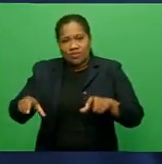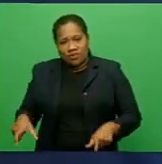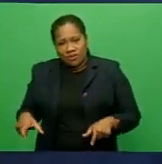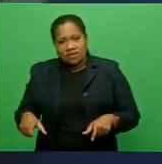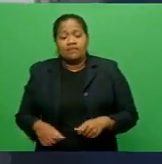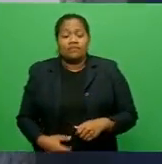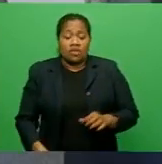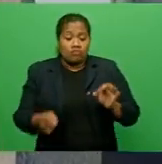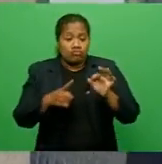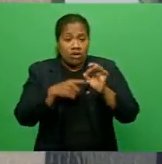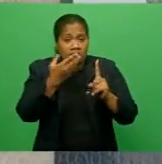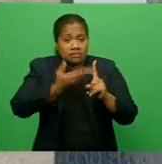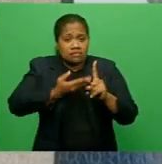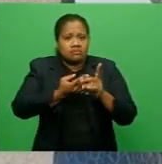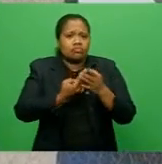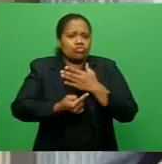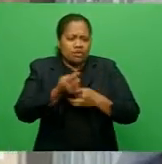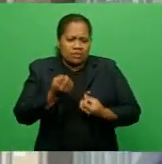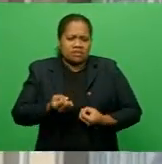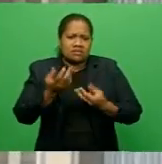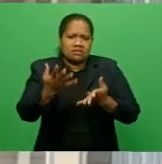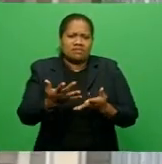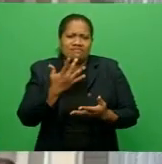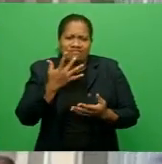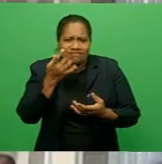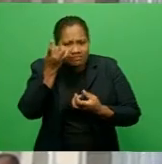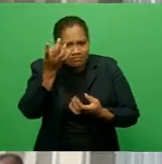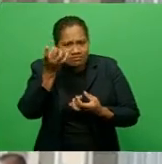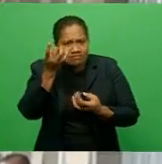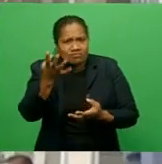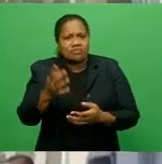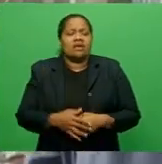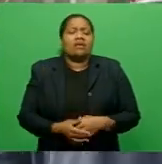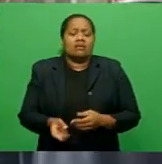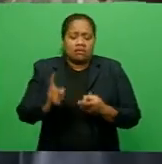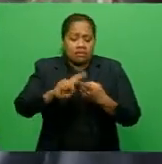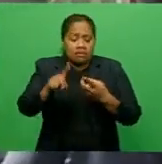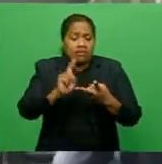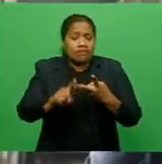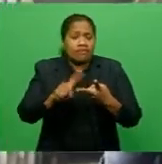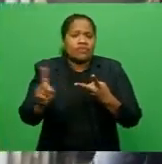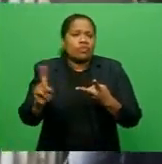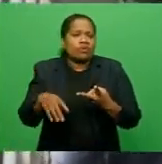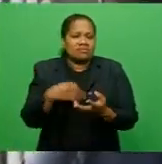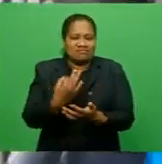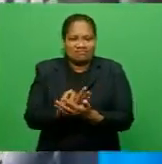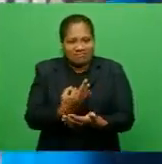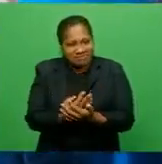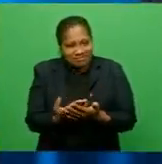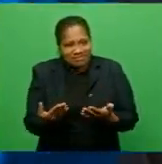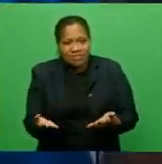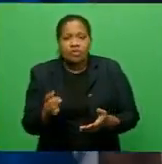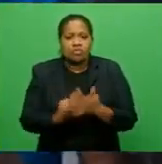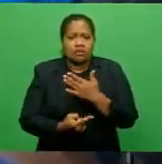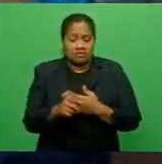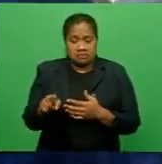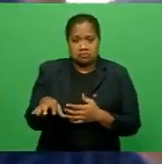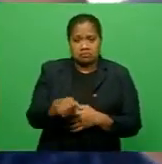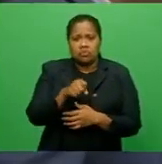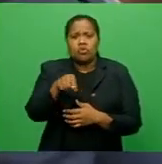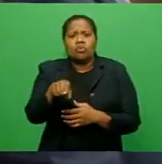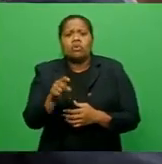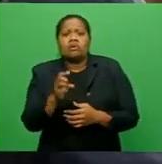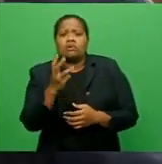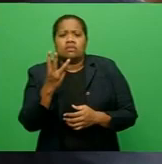one count of giving false information to a public servant and one count of obtaining financial advantage. It's alleged that he obtained $33